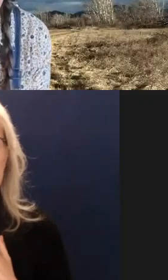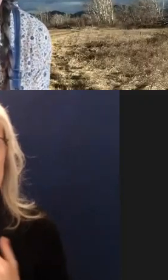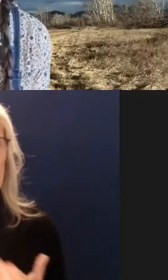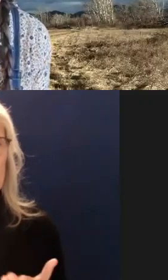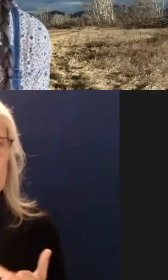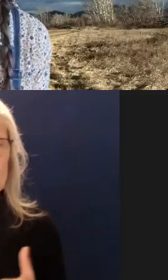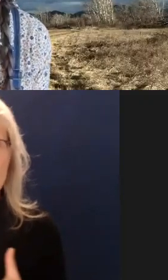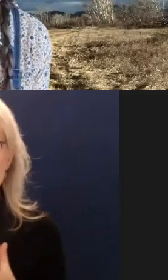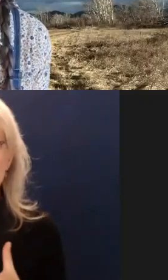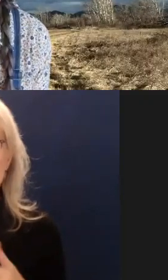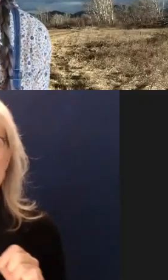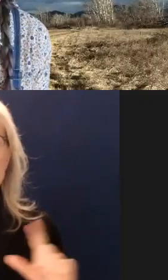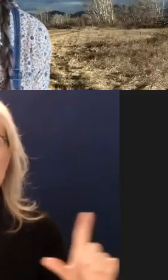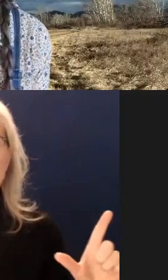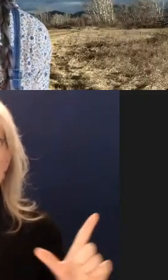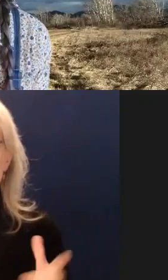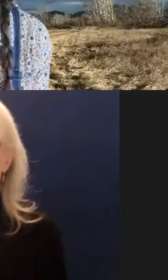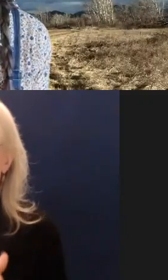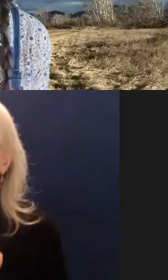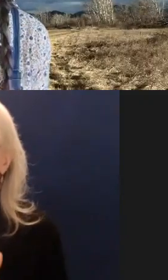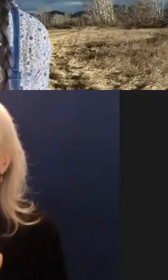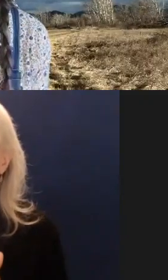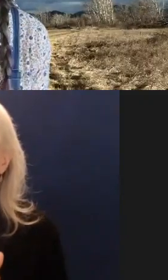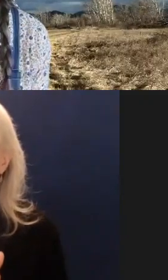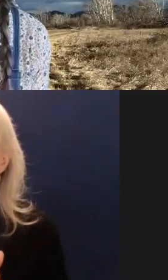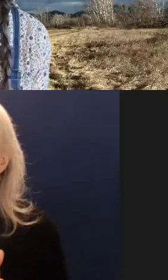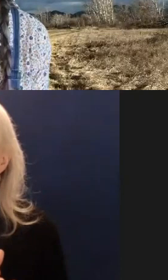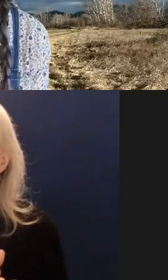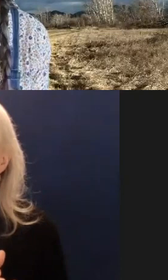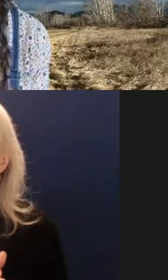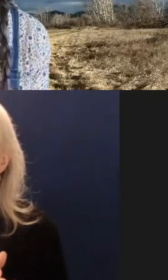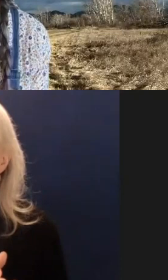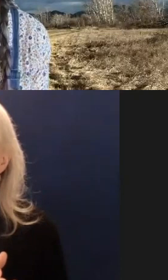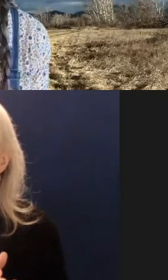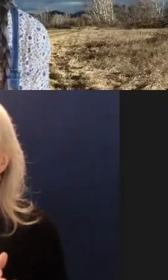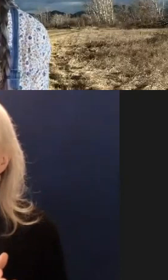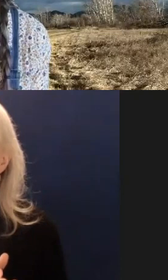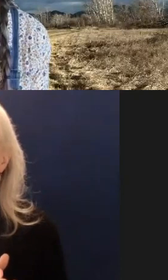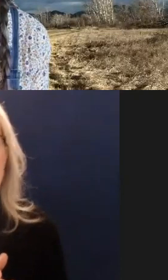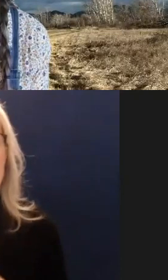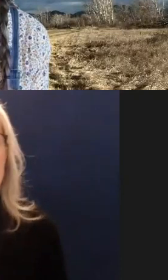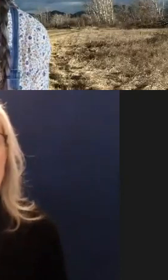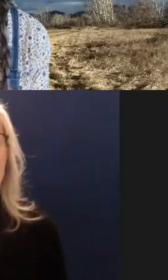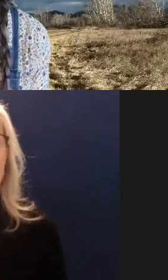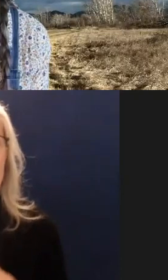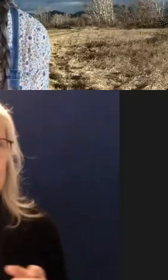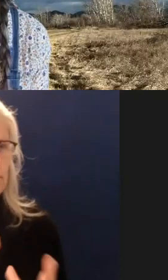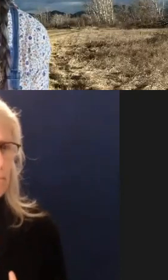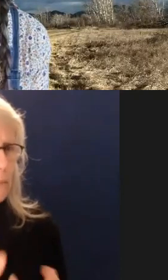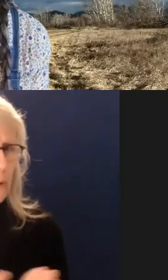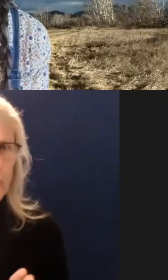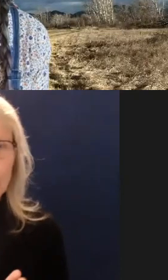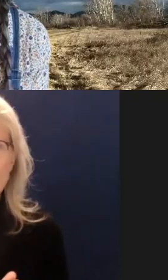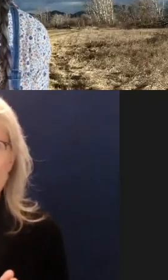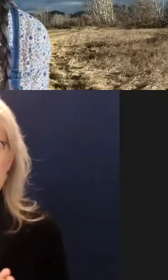perhaps that we've we lost our our powerpoint perhaps it's going to come back to us in a moment